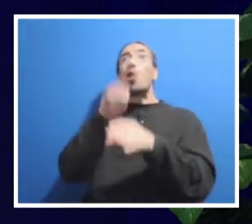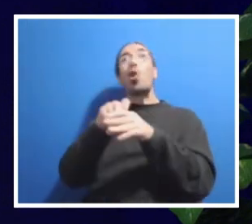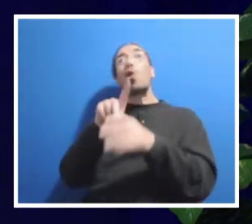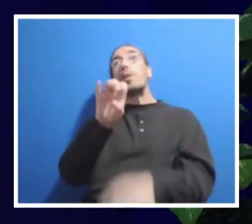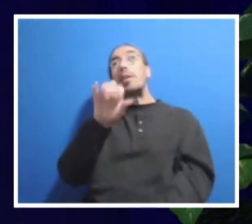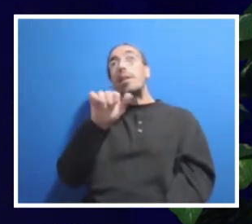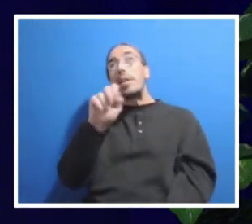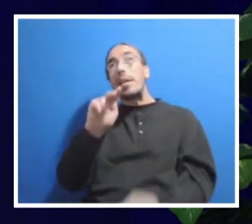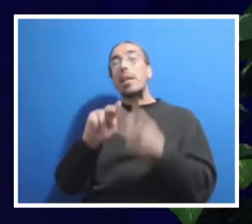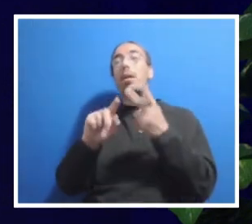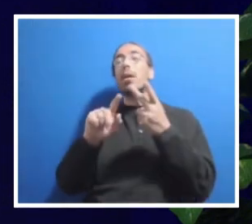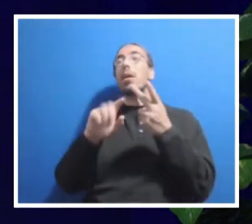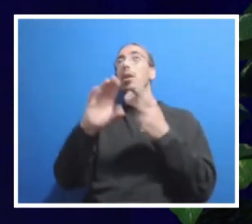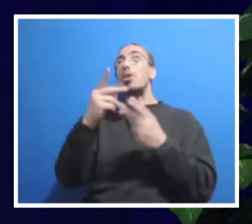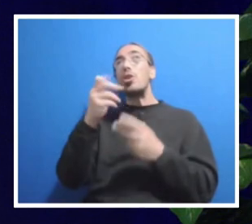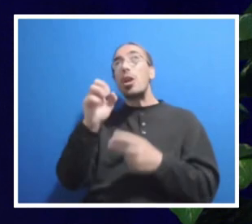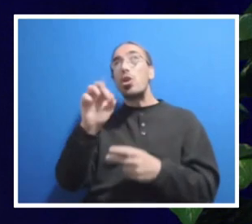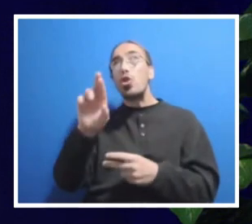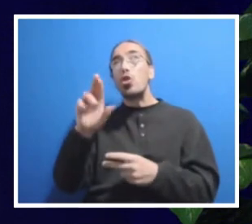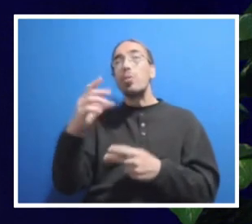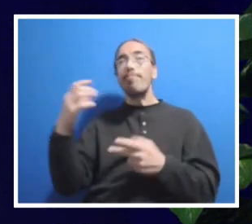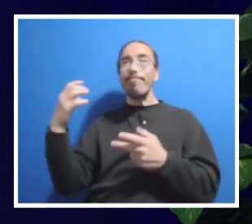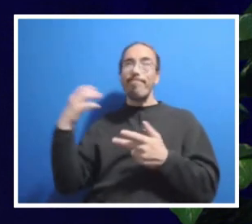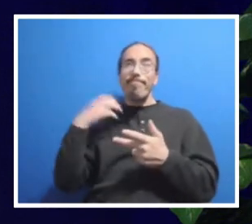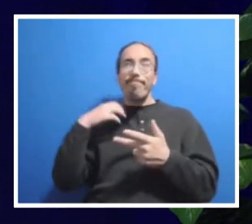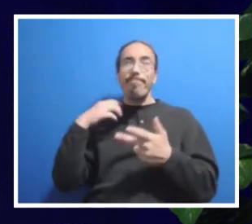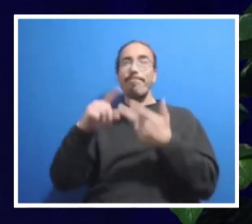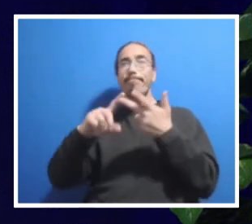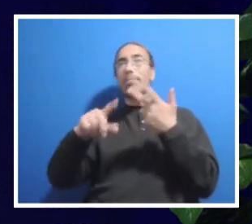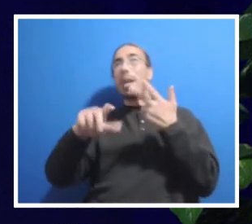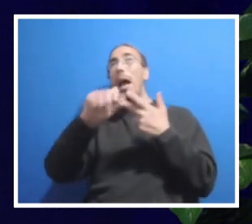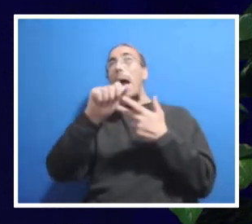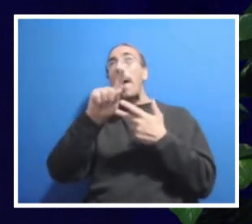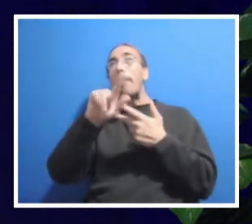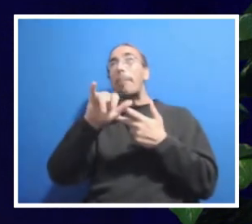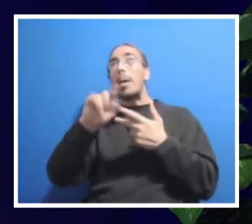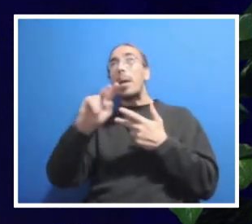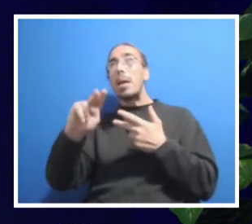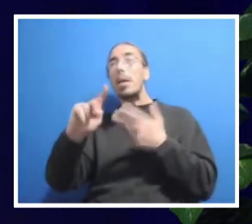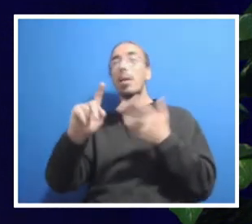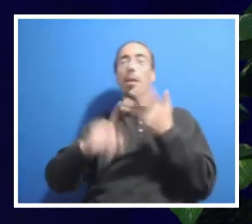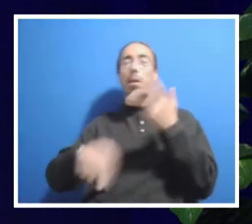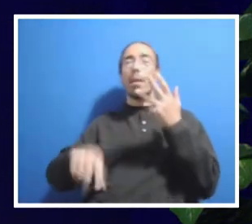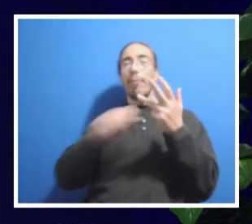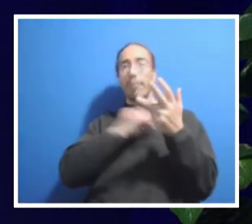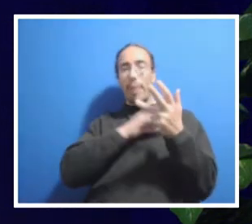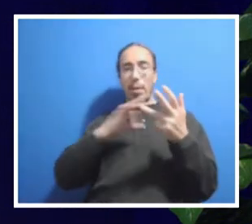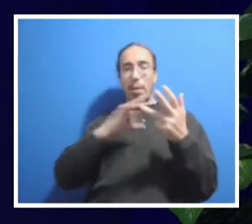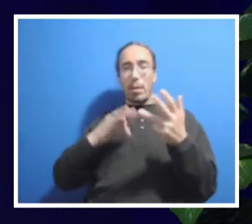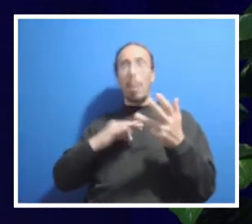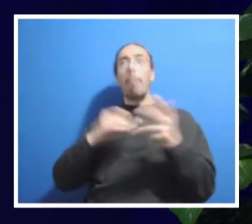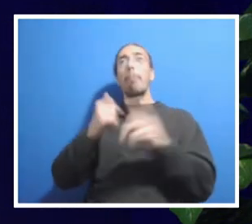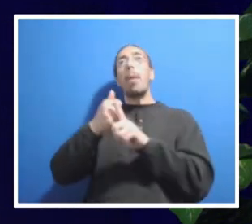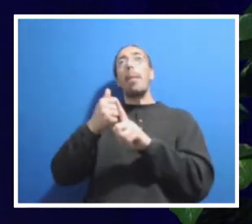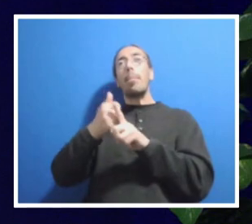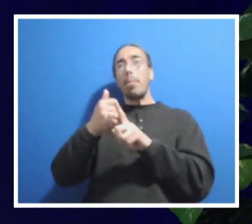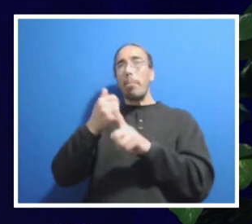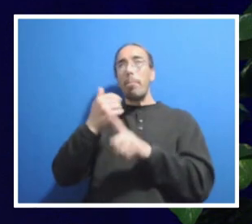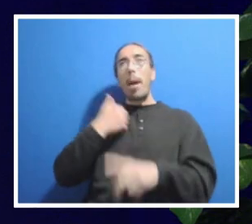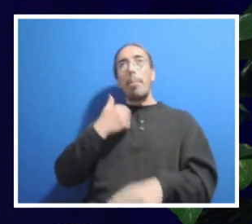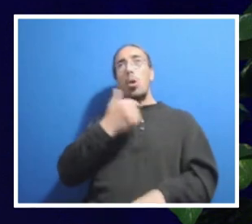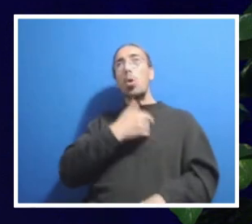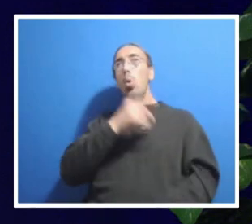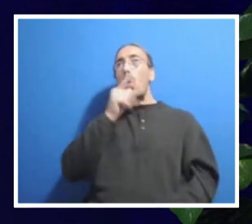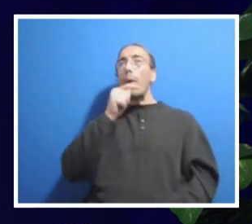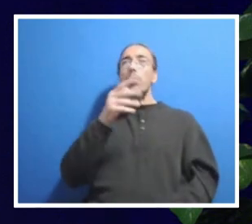administrators, a faculty member who has an expertise in this space. So we're really trying to engage across the